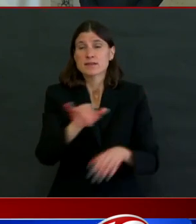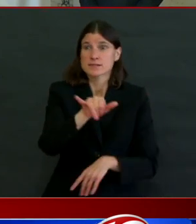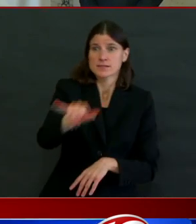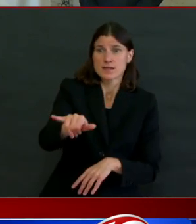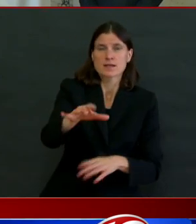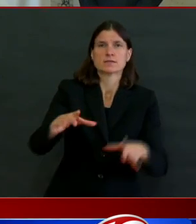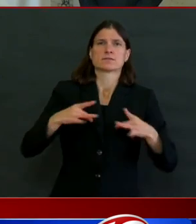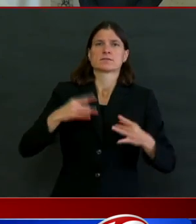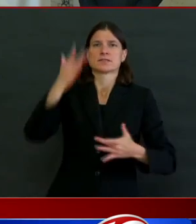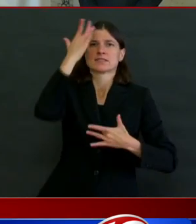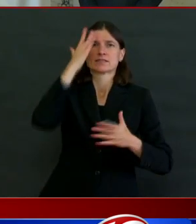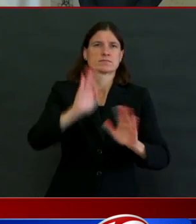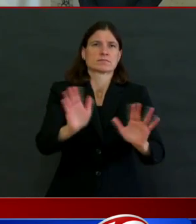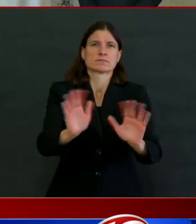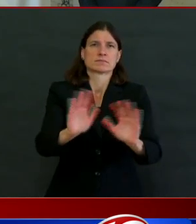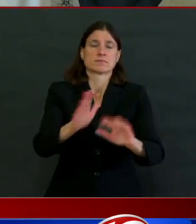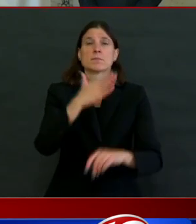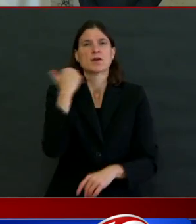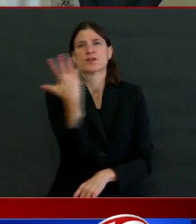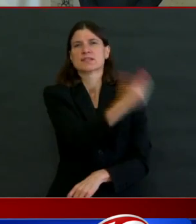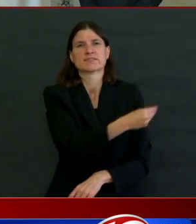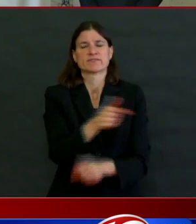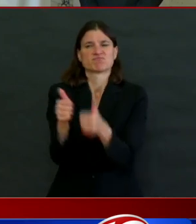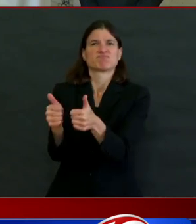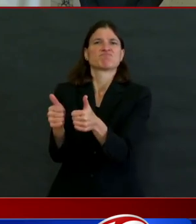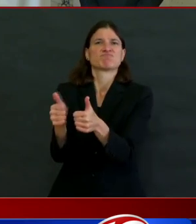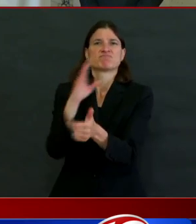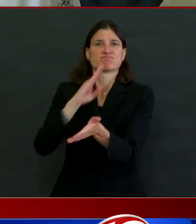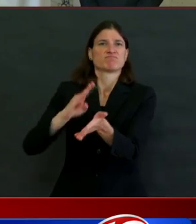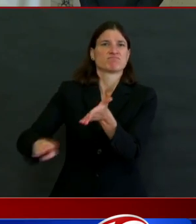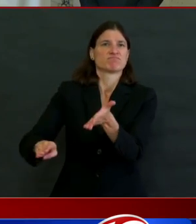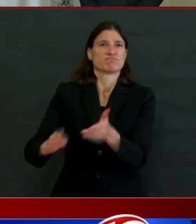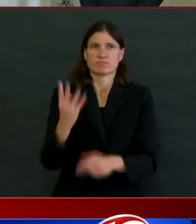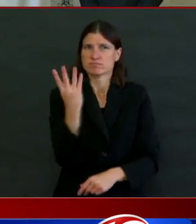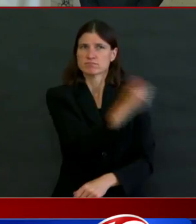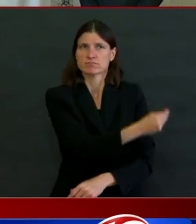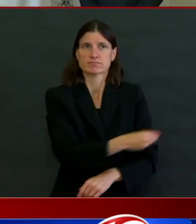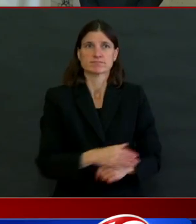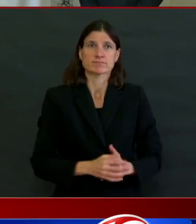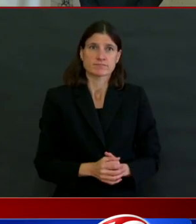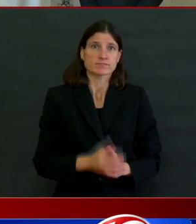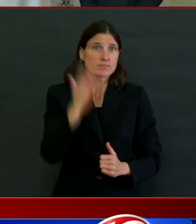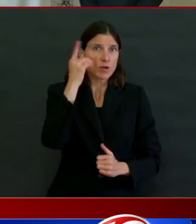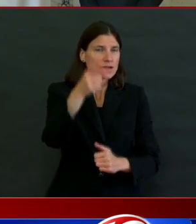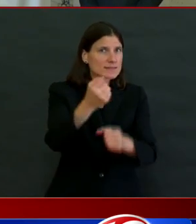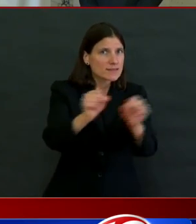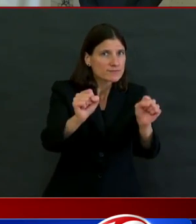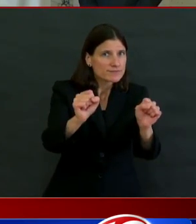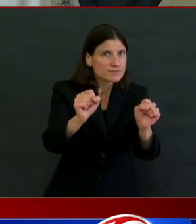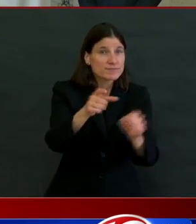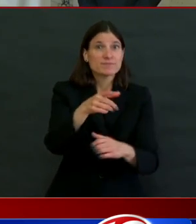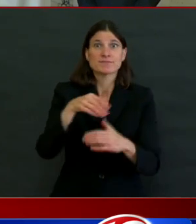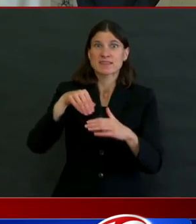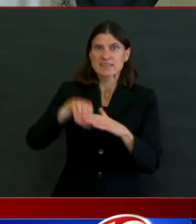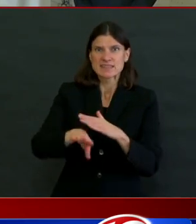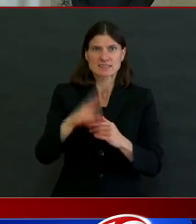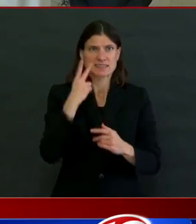question, let's do better so that everybody can be safe and get back to work as soon as possible. Thank you. Have a good weekend.